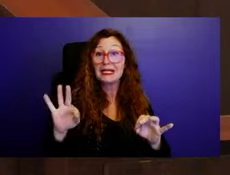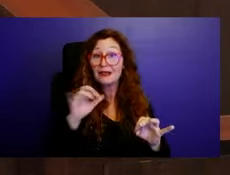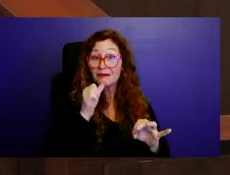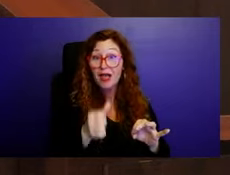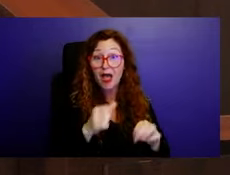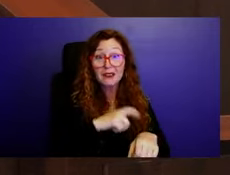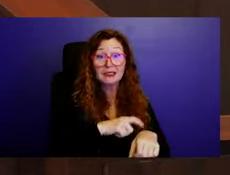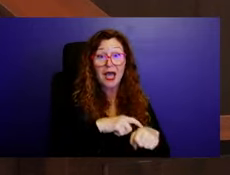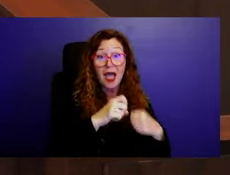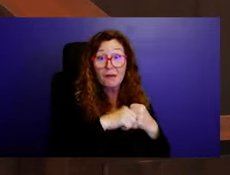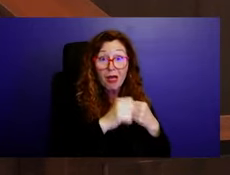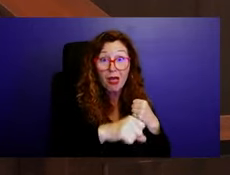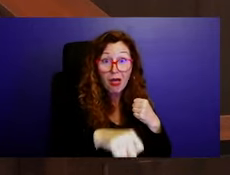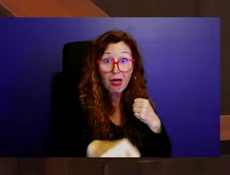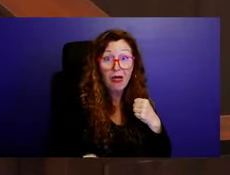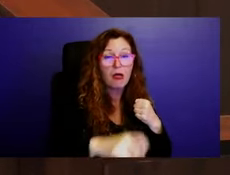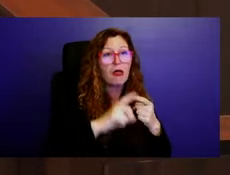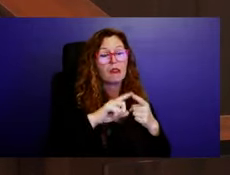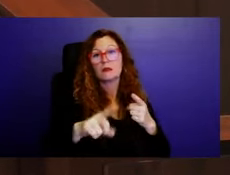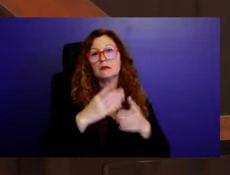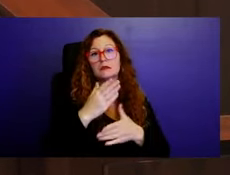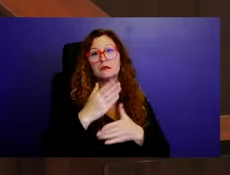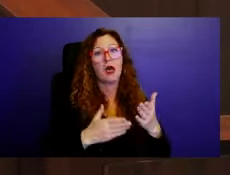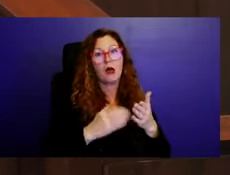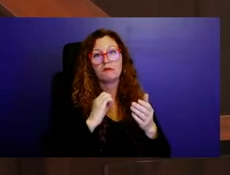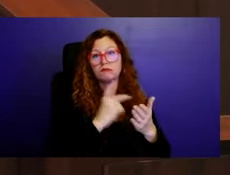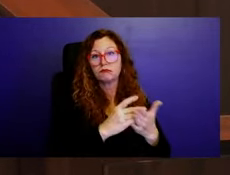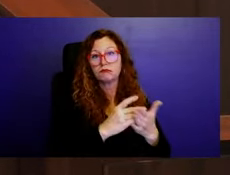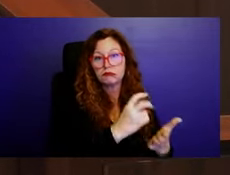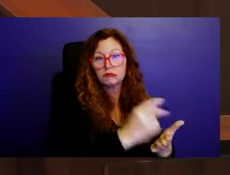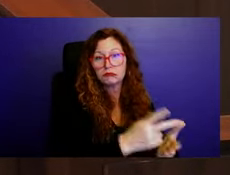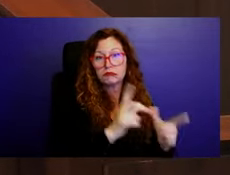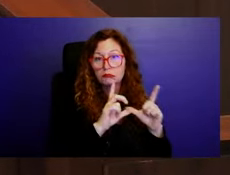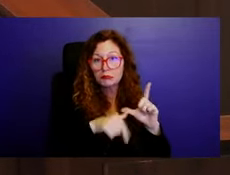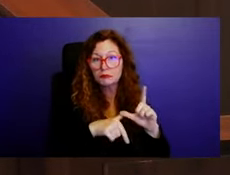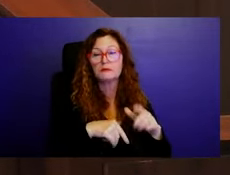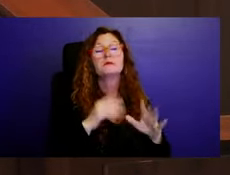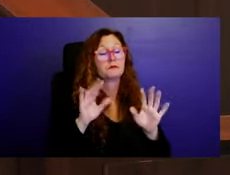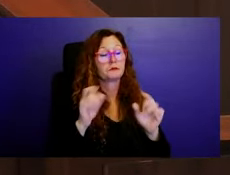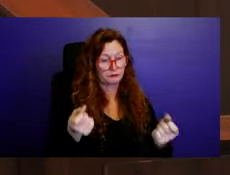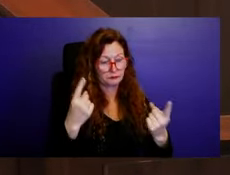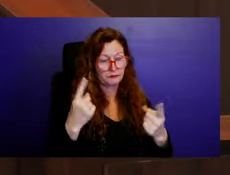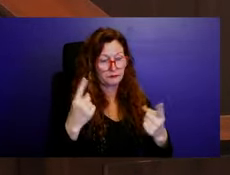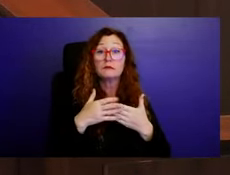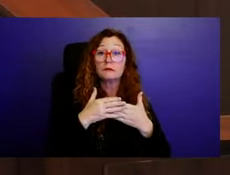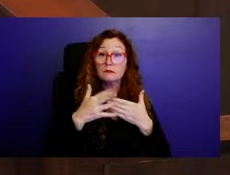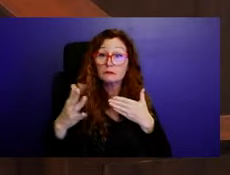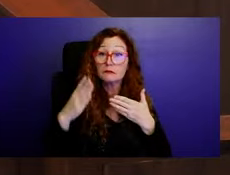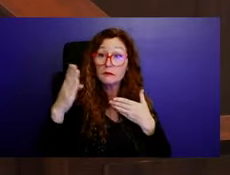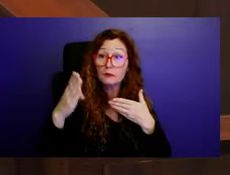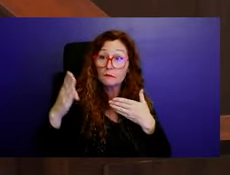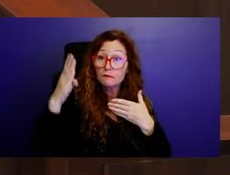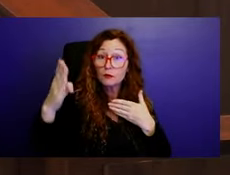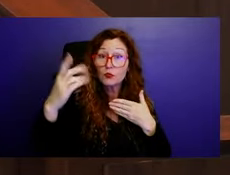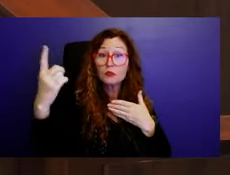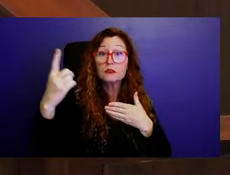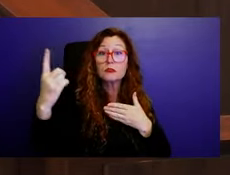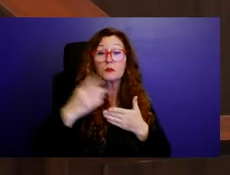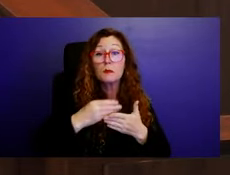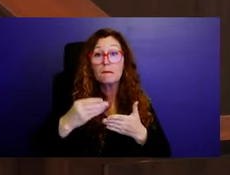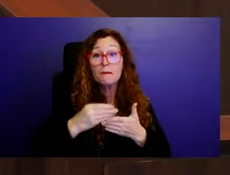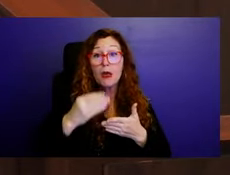moving forward in the future, after someone buys the home and closes on it, the HOA would be regulating the color schemes.